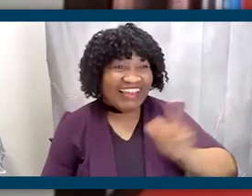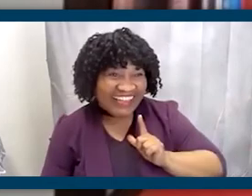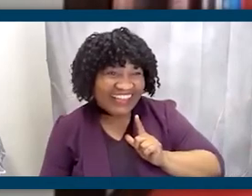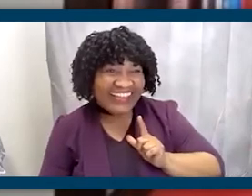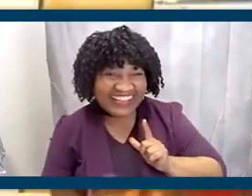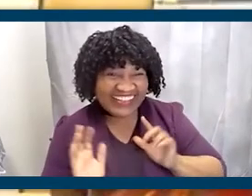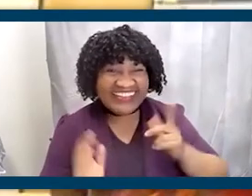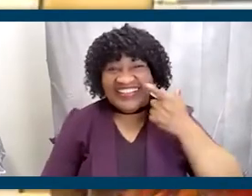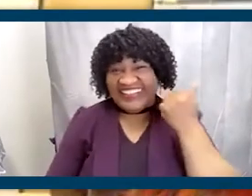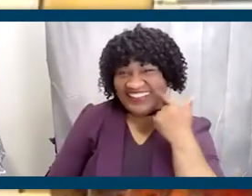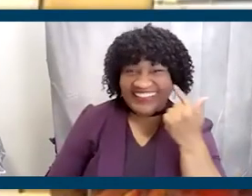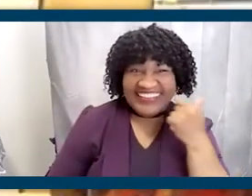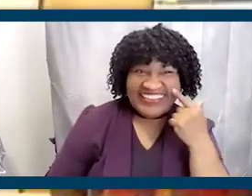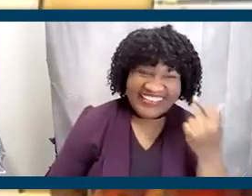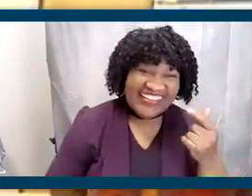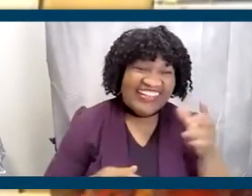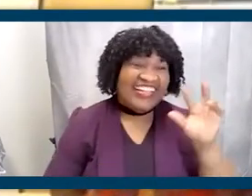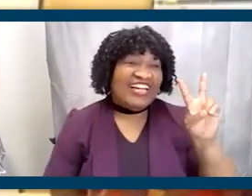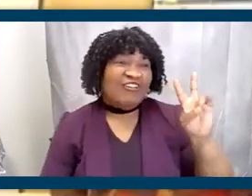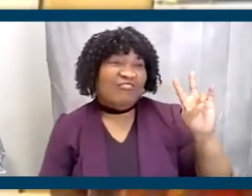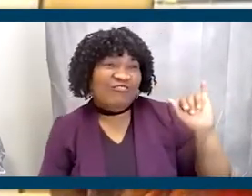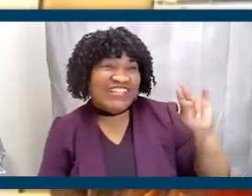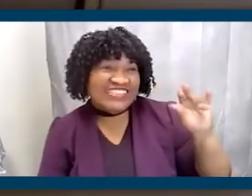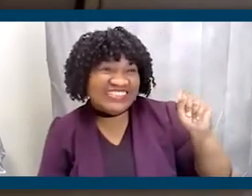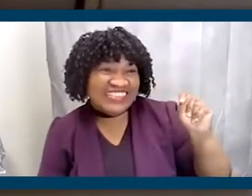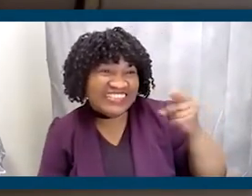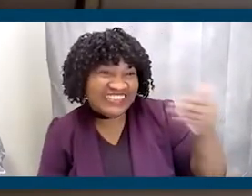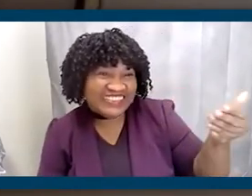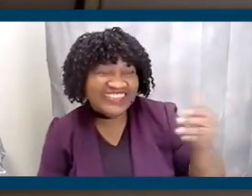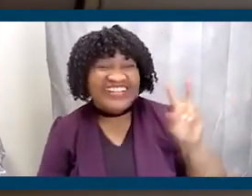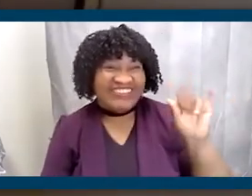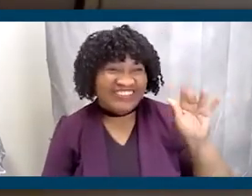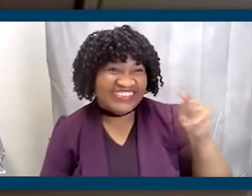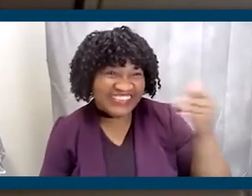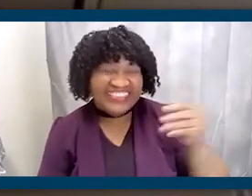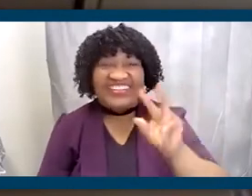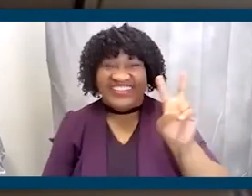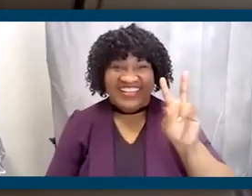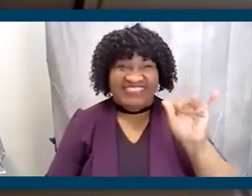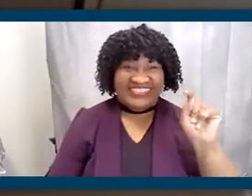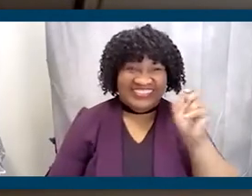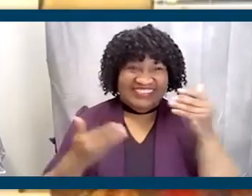I wanted to hear their definition. Vincent, I want to hear yours. Sure, sure. Go ahead, Vincent. Okay.